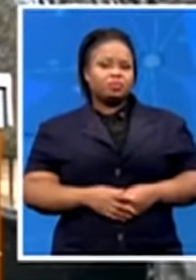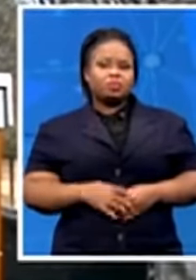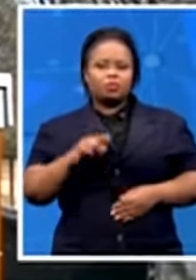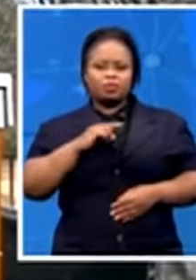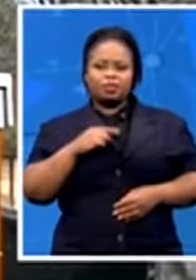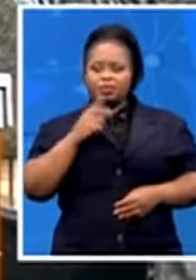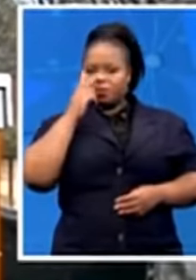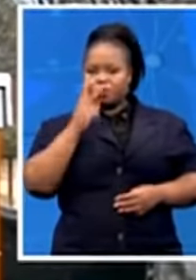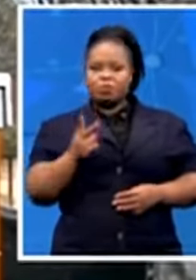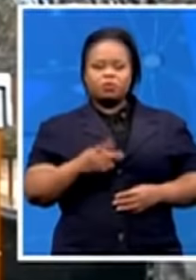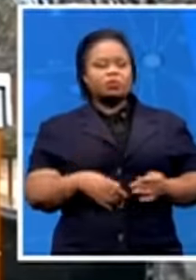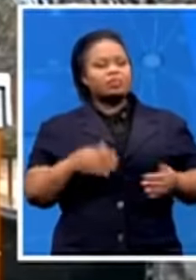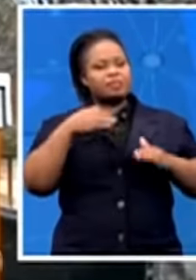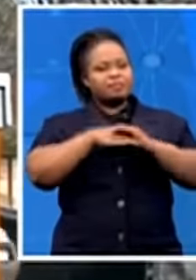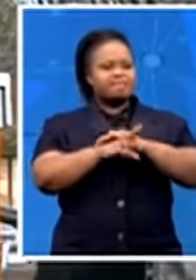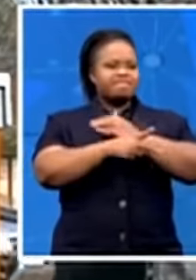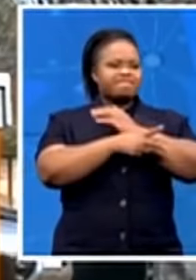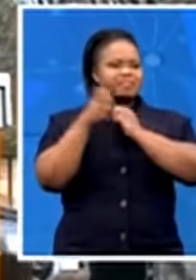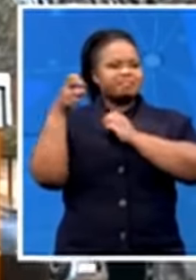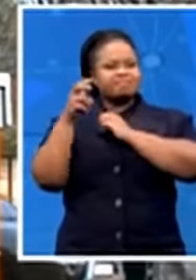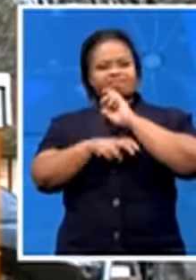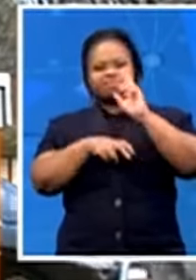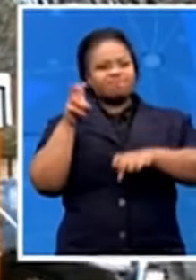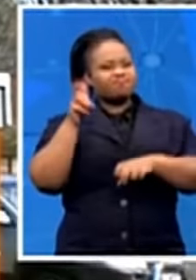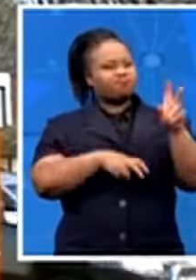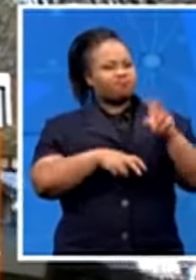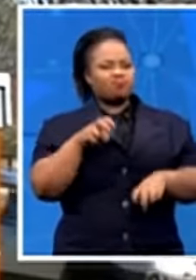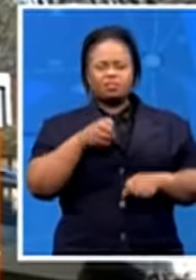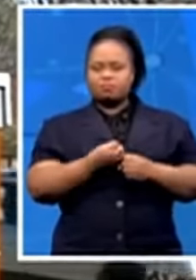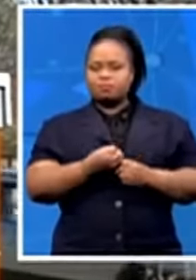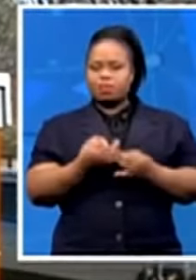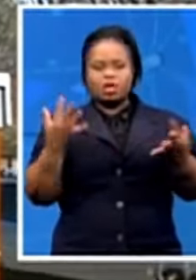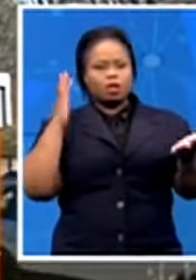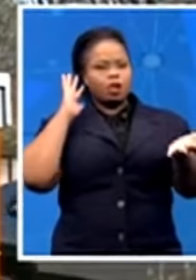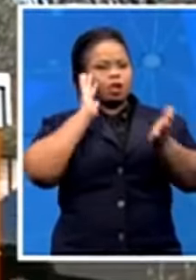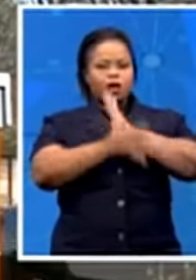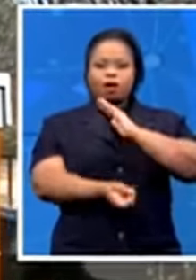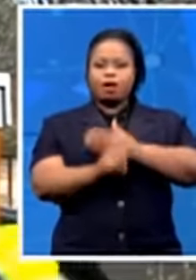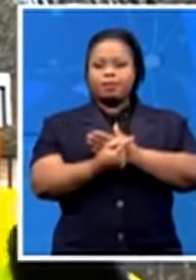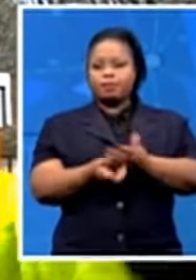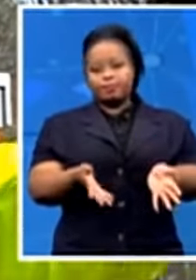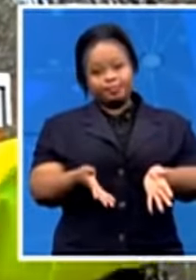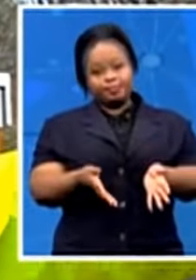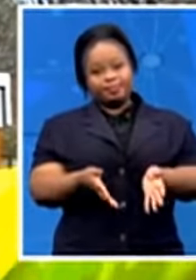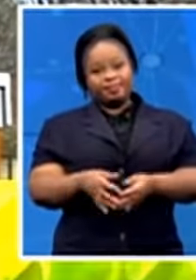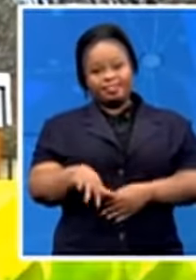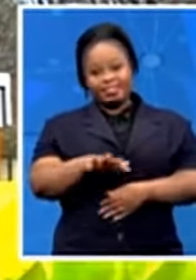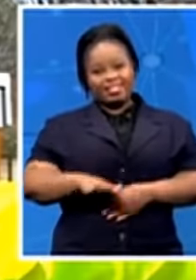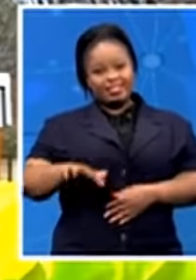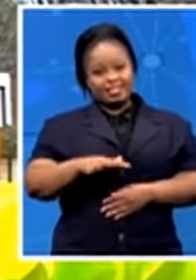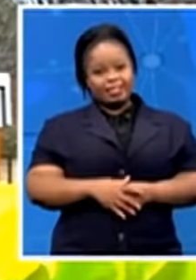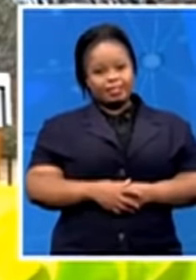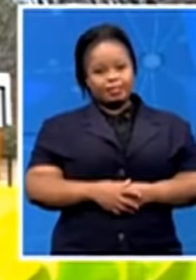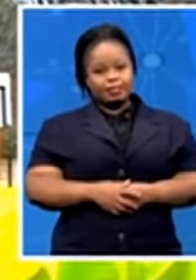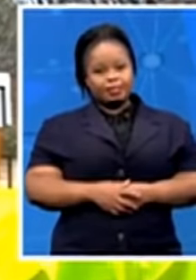events, looting events taking place here in this area. Inasmuch as the old